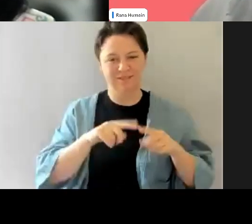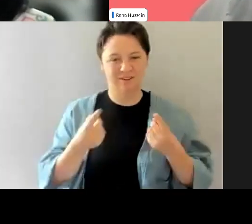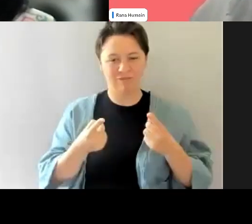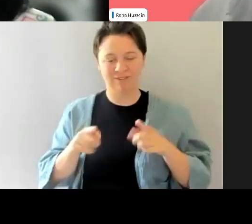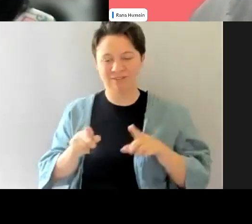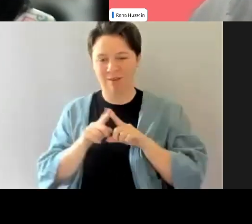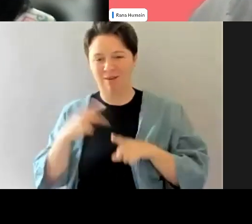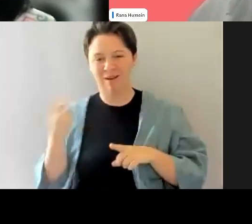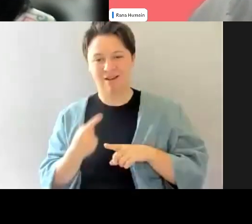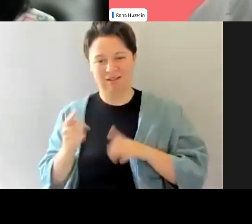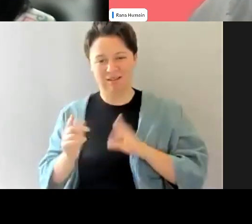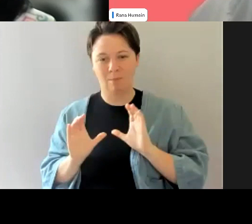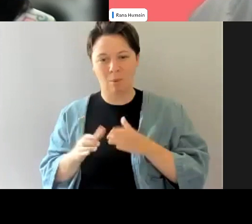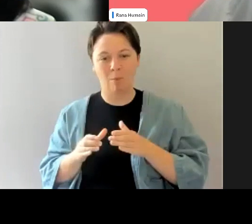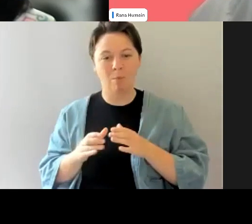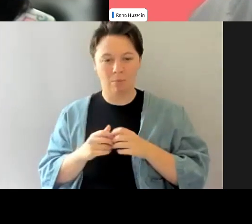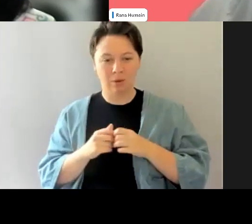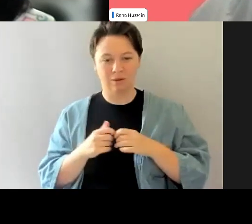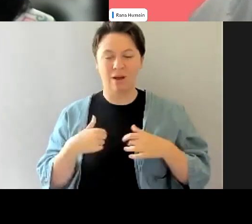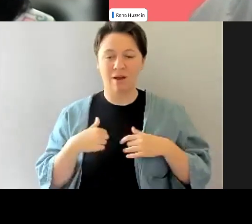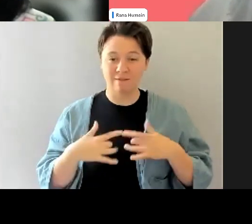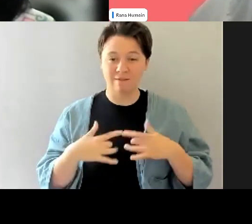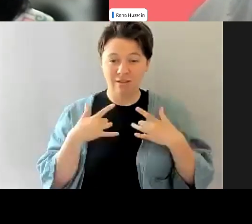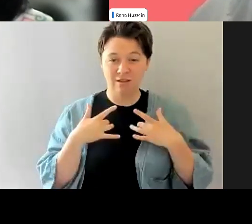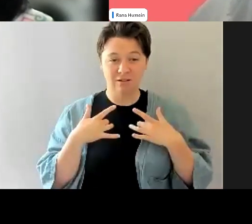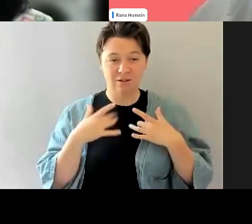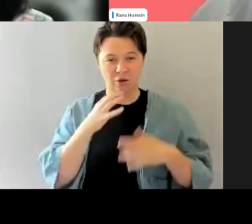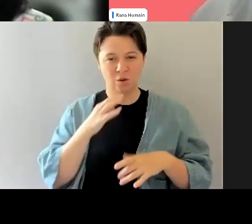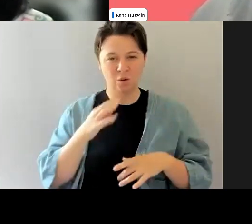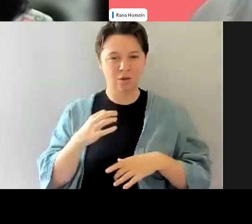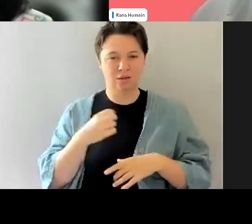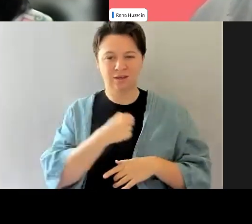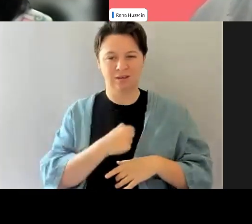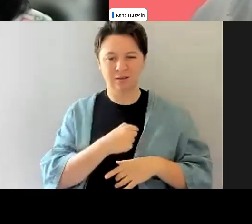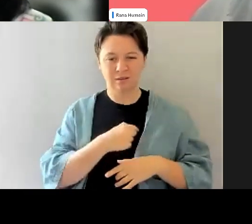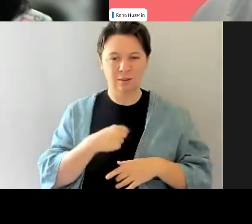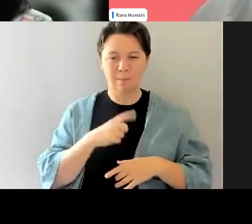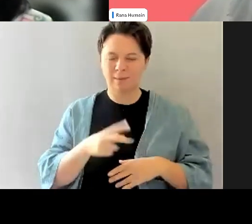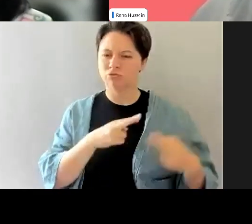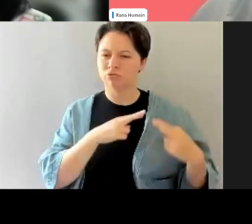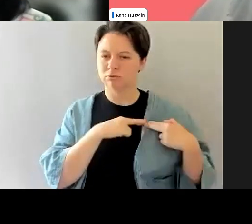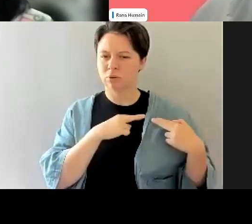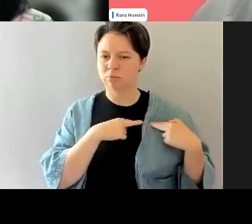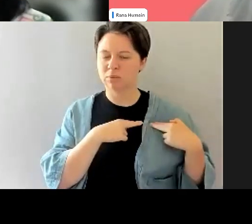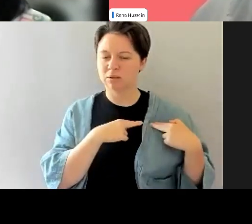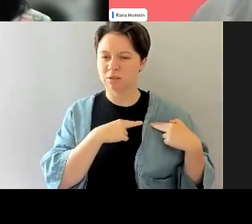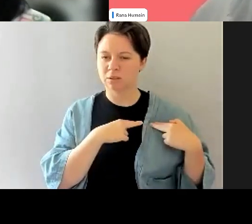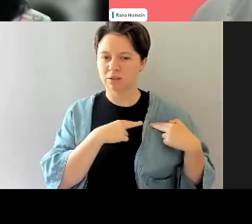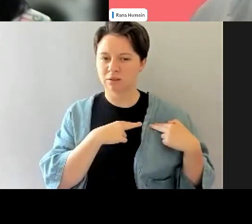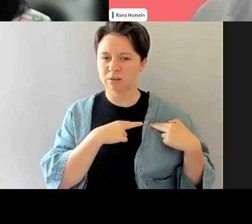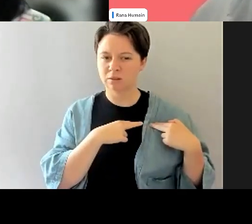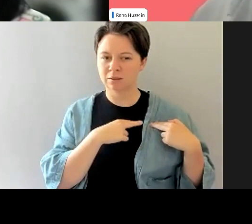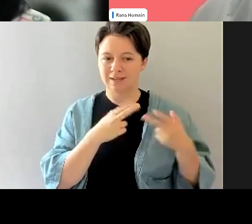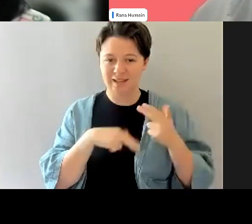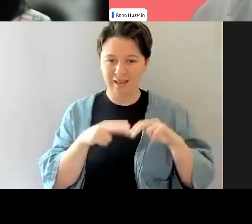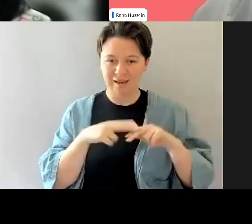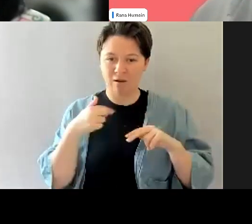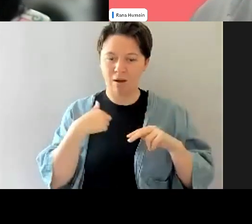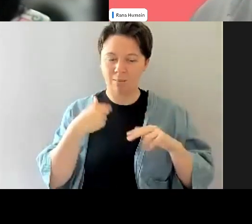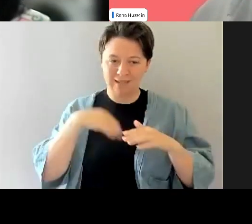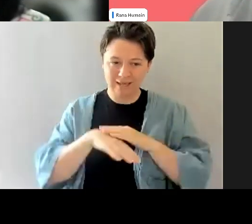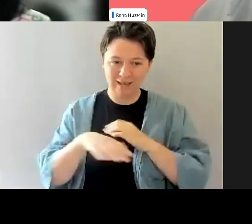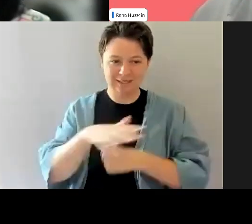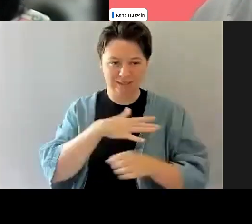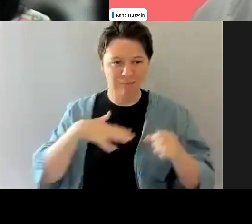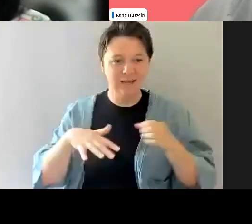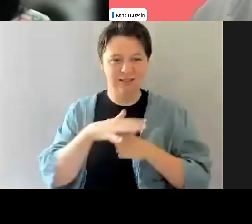um, I, I feel a real, um, not obligation, responsibility, um, especially if I'm in a space like this,